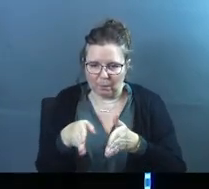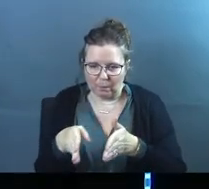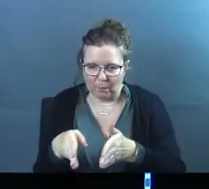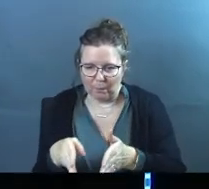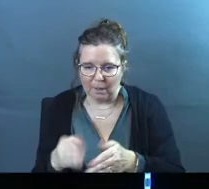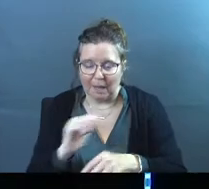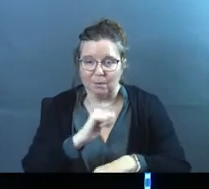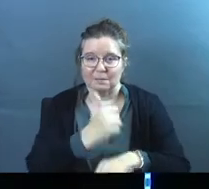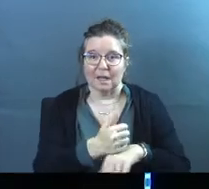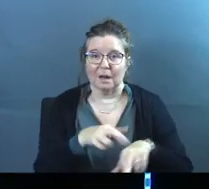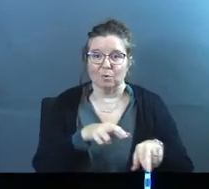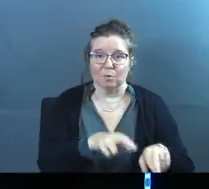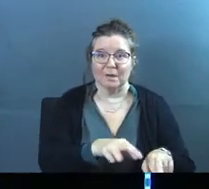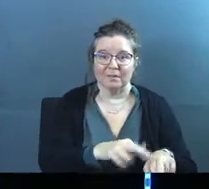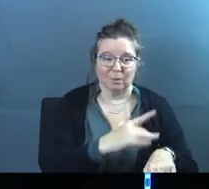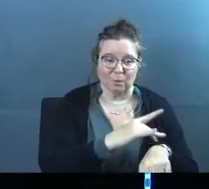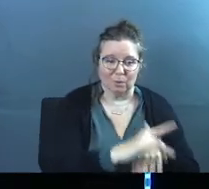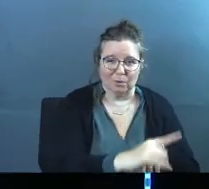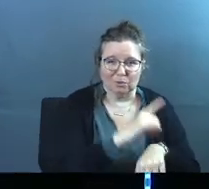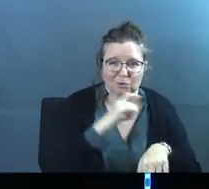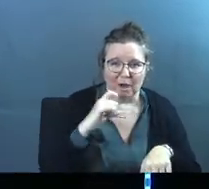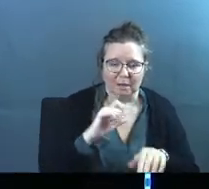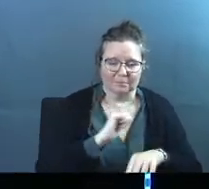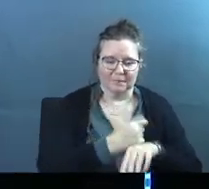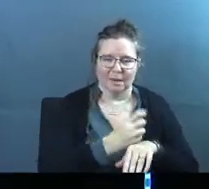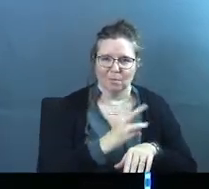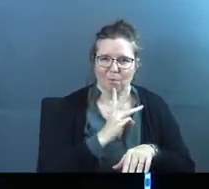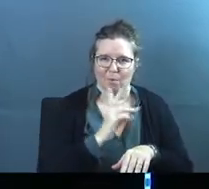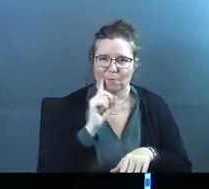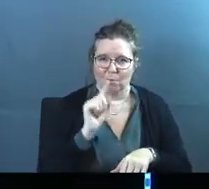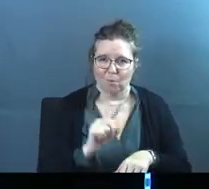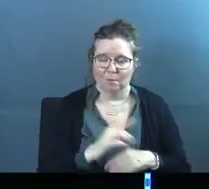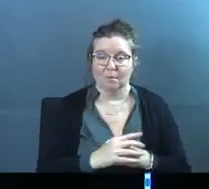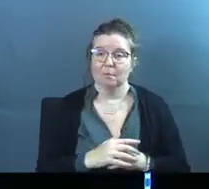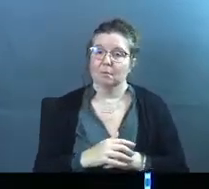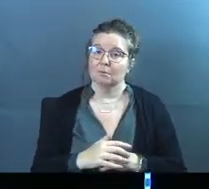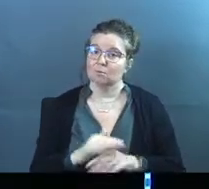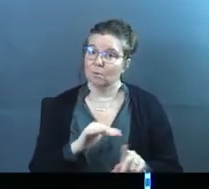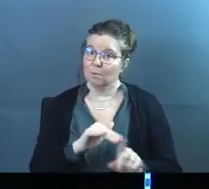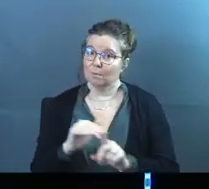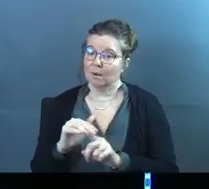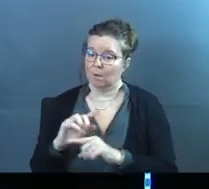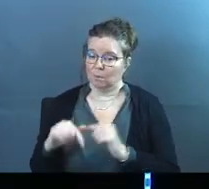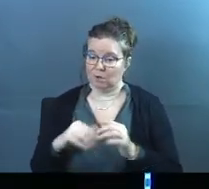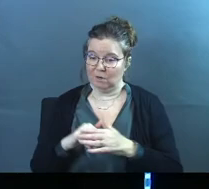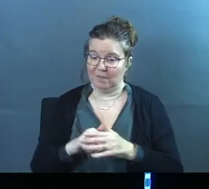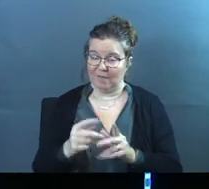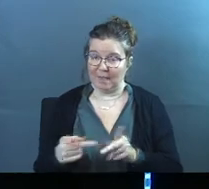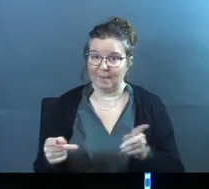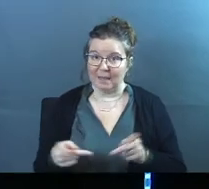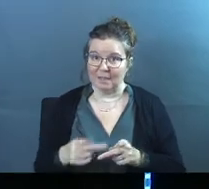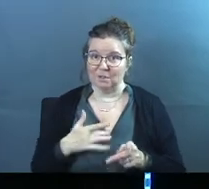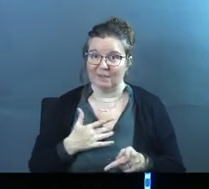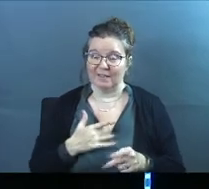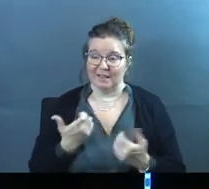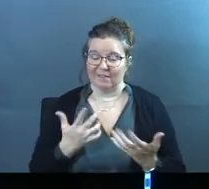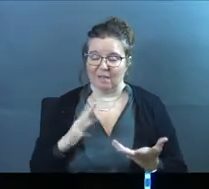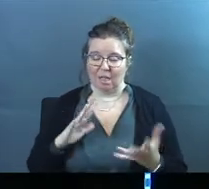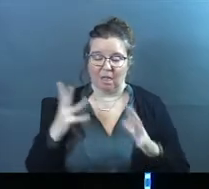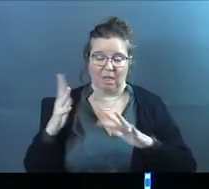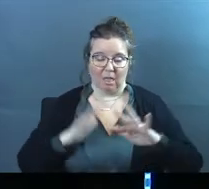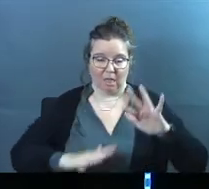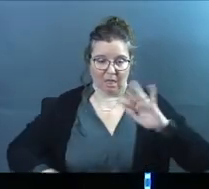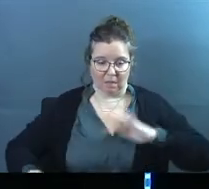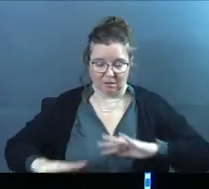in the dry wasteland. God's like, hey, just a quick reminder that when you're in that space and you feel like everything's